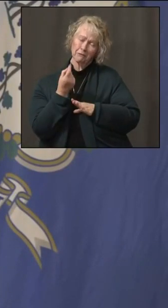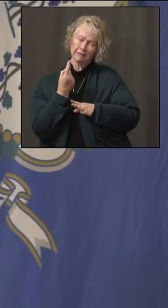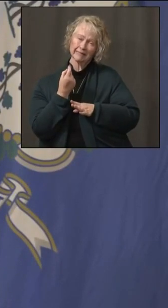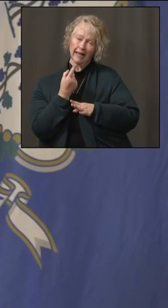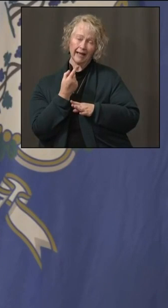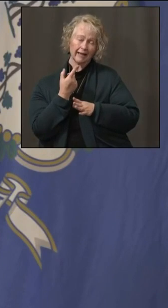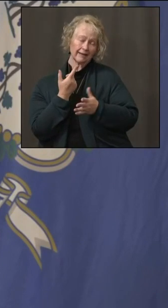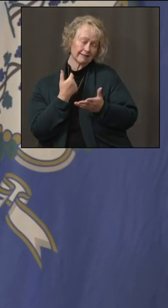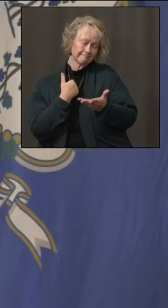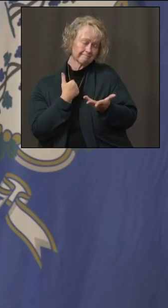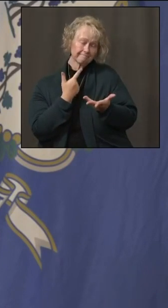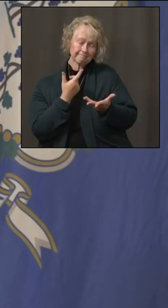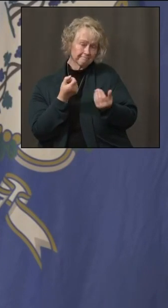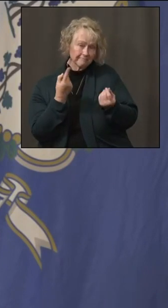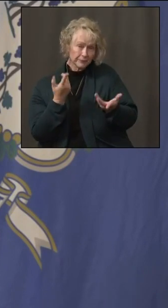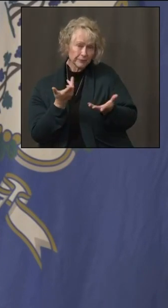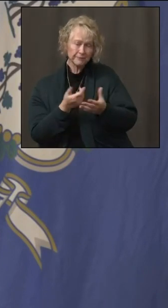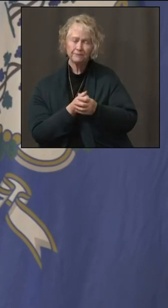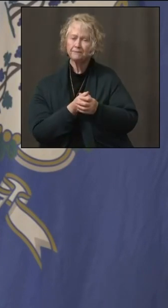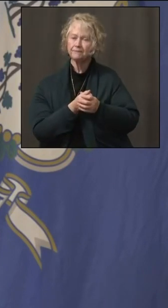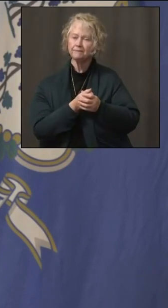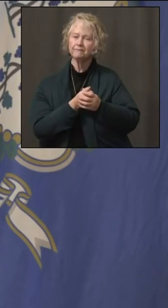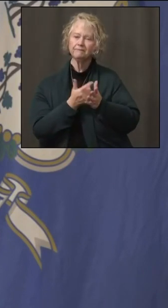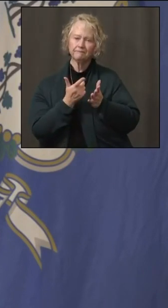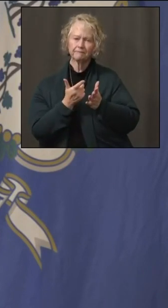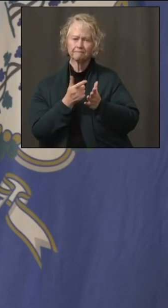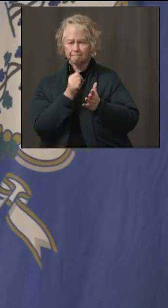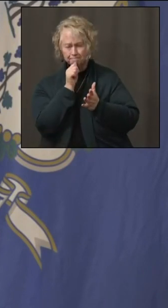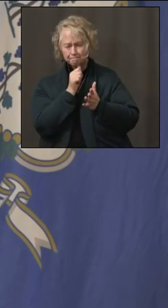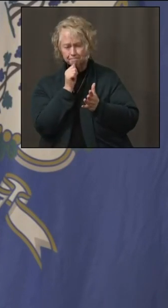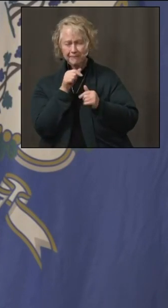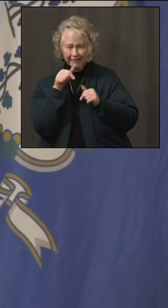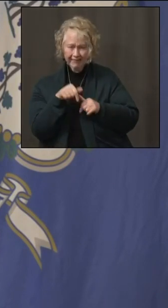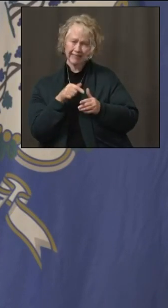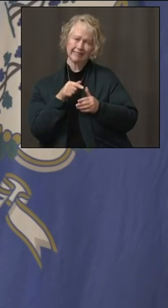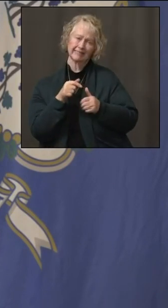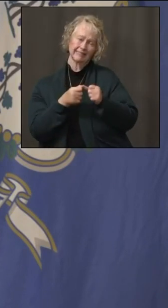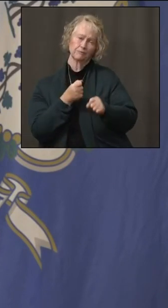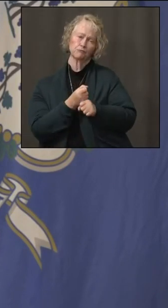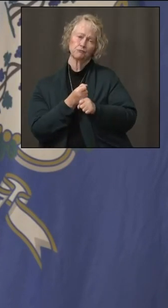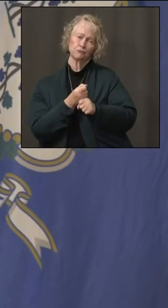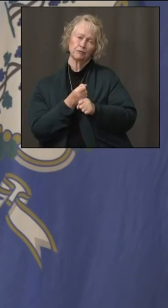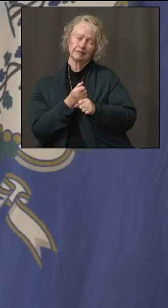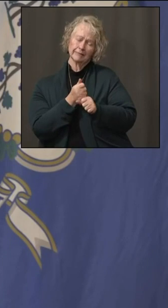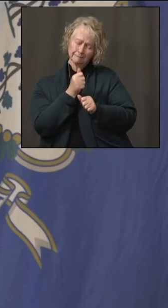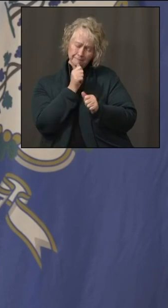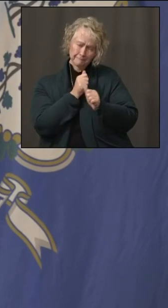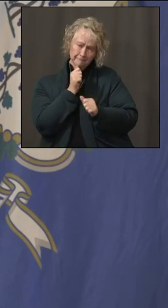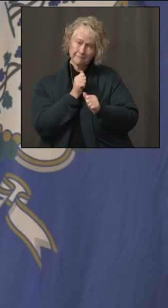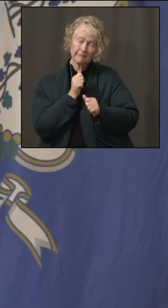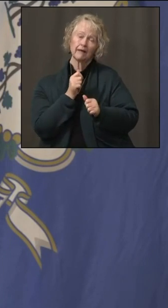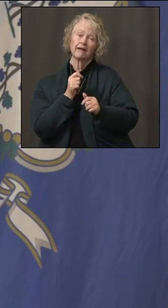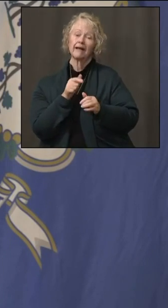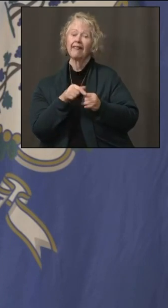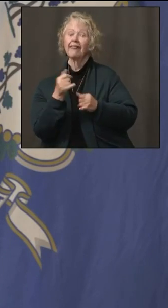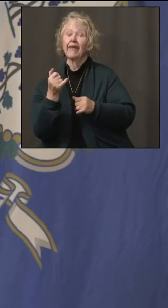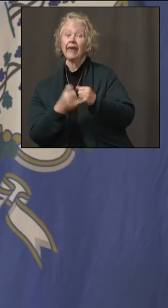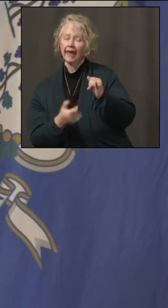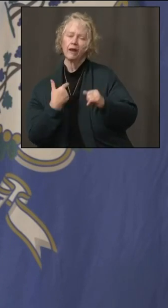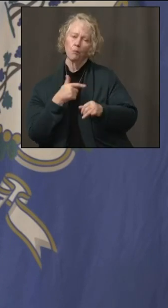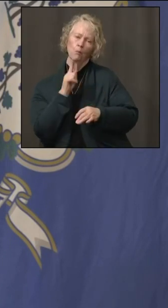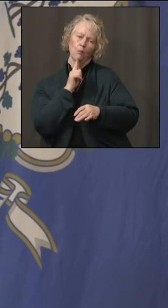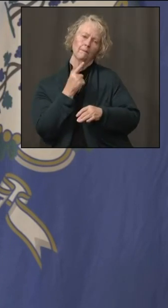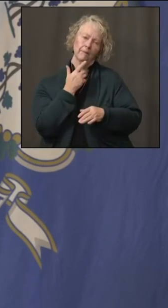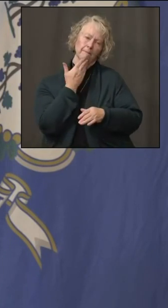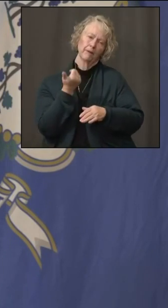about that before. But do it now. Do it this Thanksgiving. Put up with this a little bit longer. We're going to be much better off for the long term.